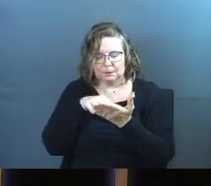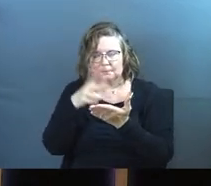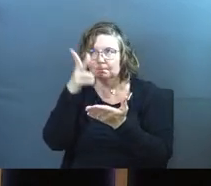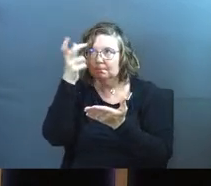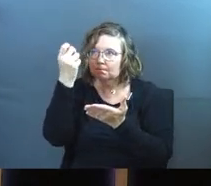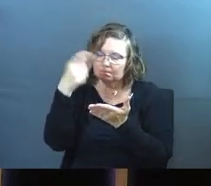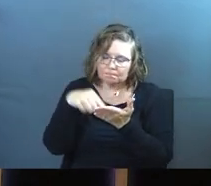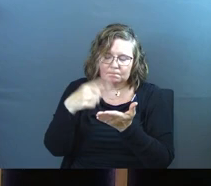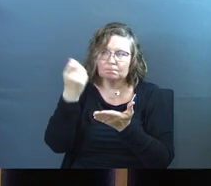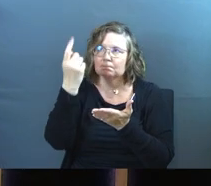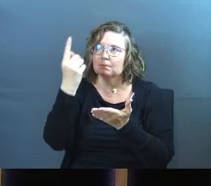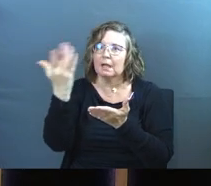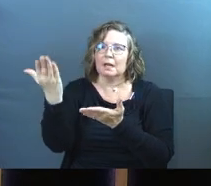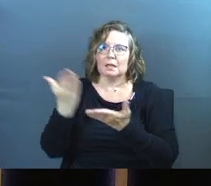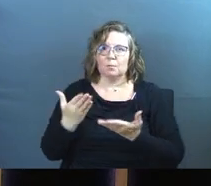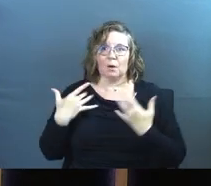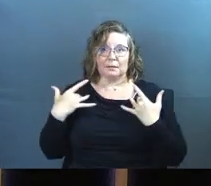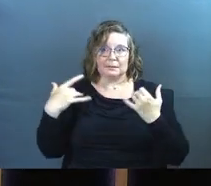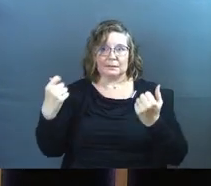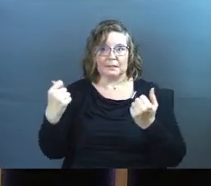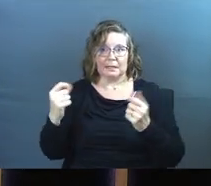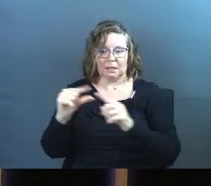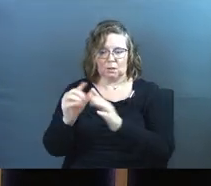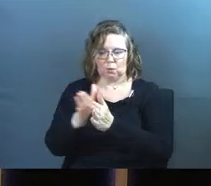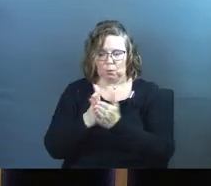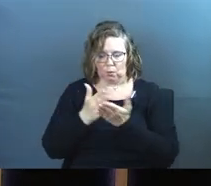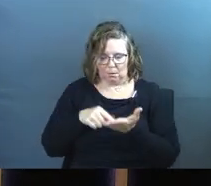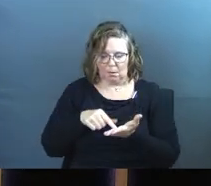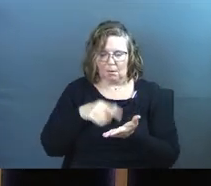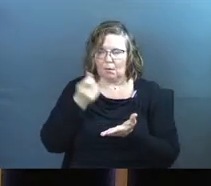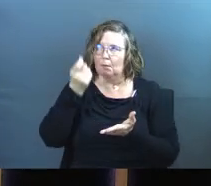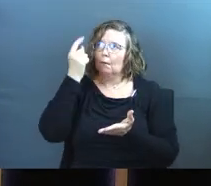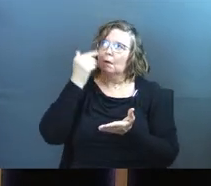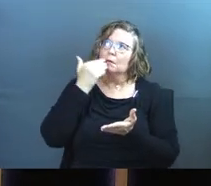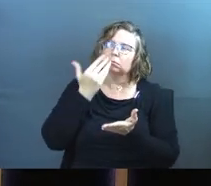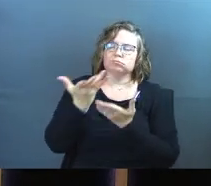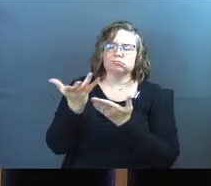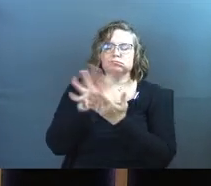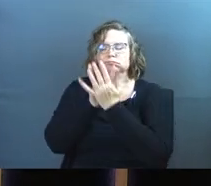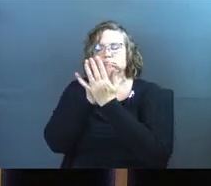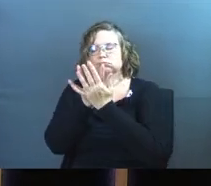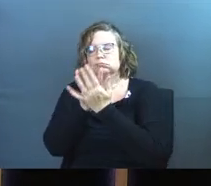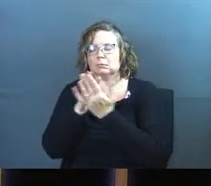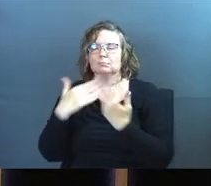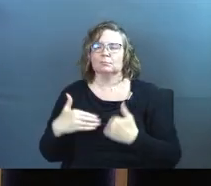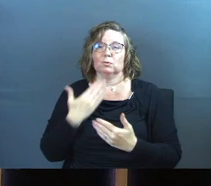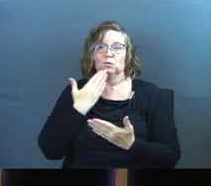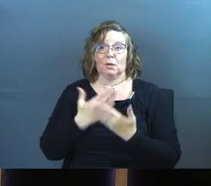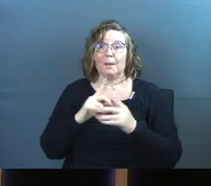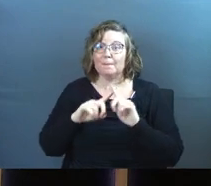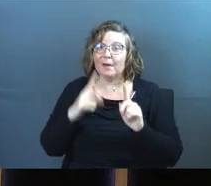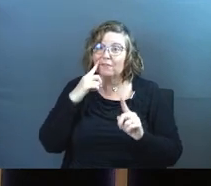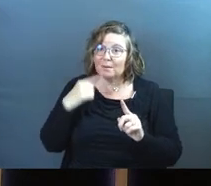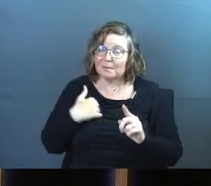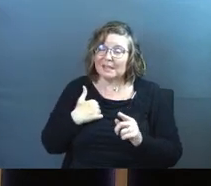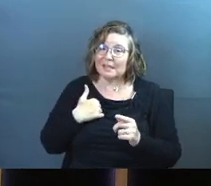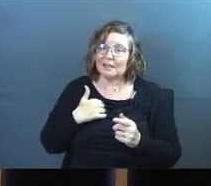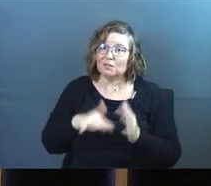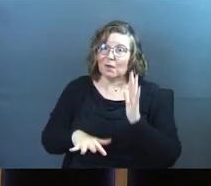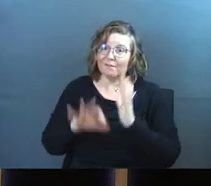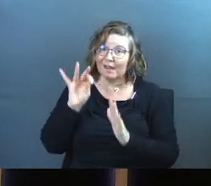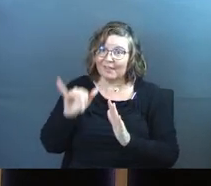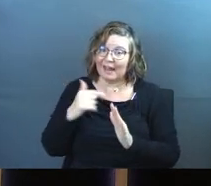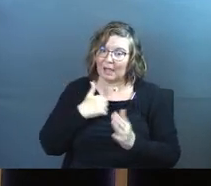brought healing and he brought his word. So good. But in order to get there, I had to